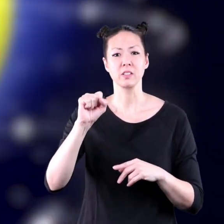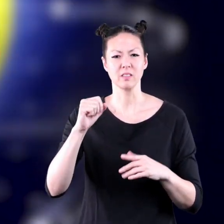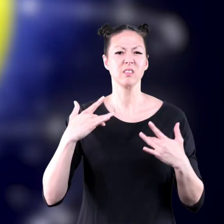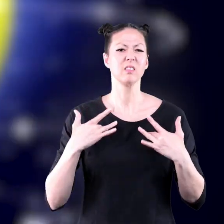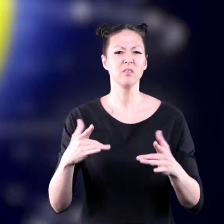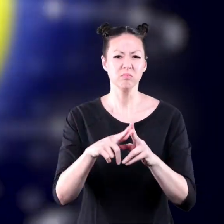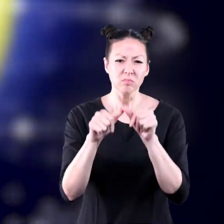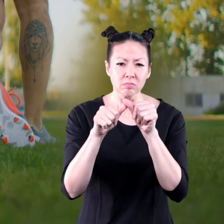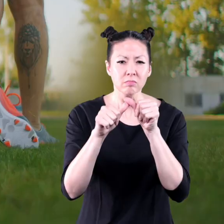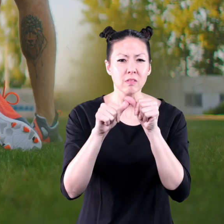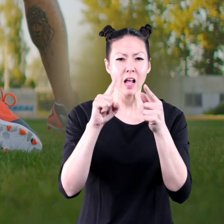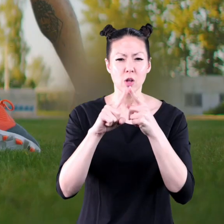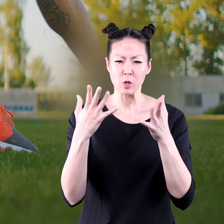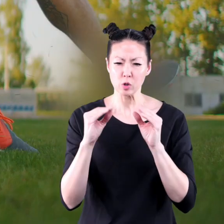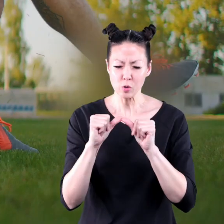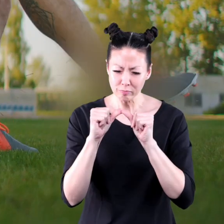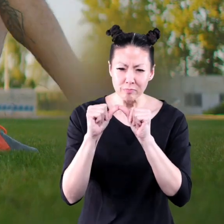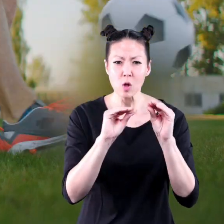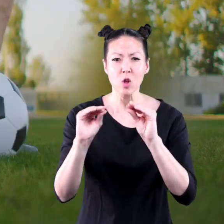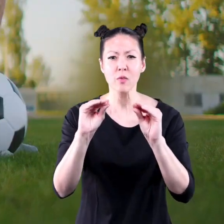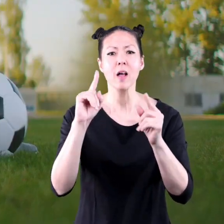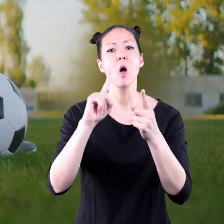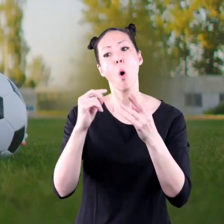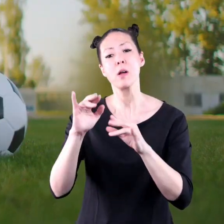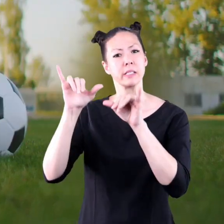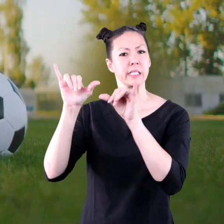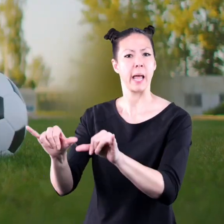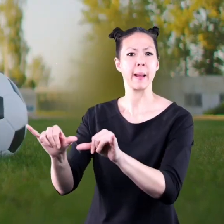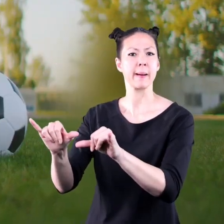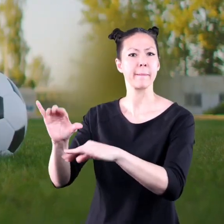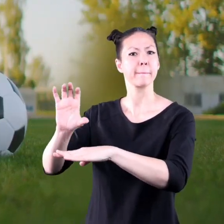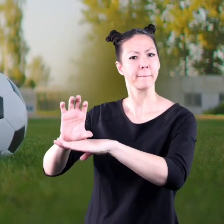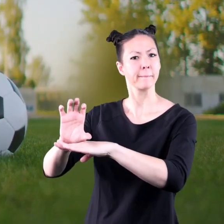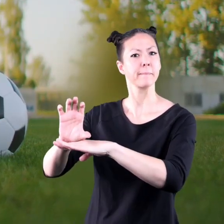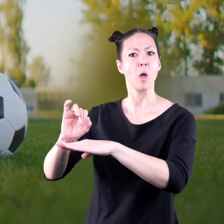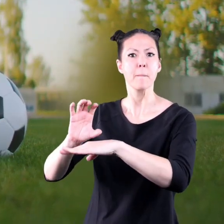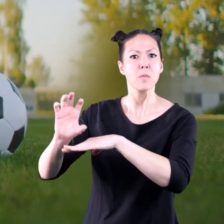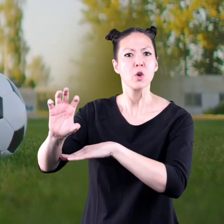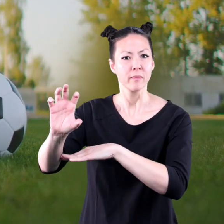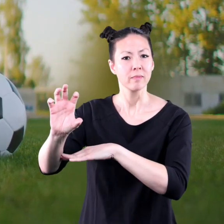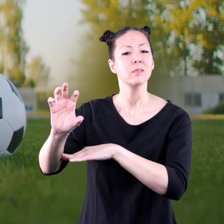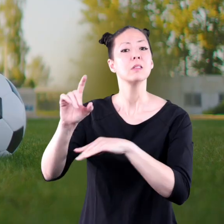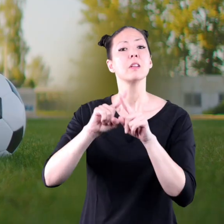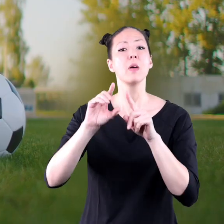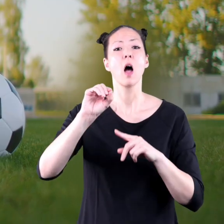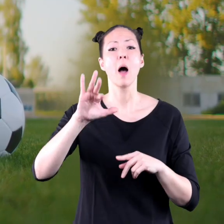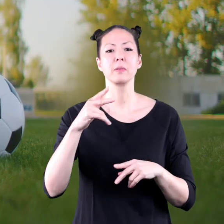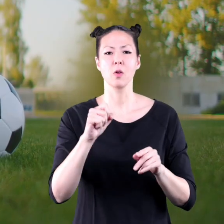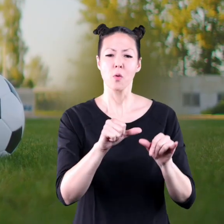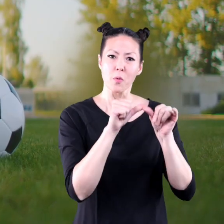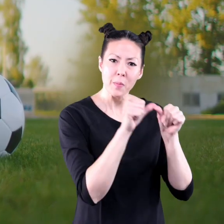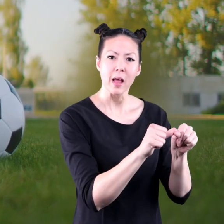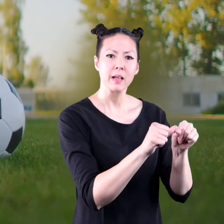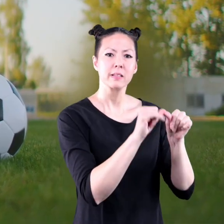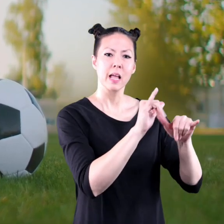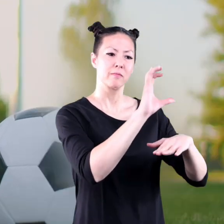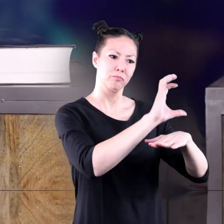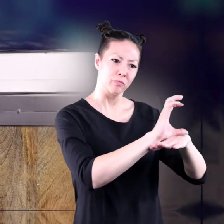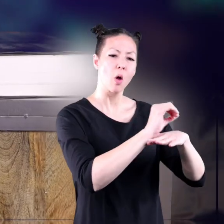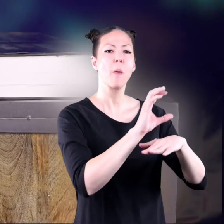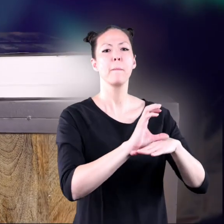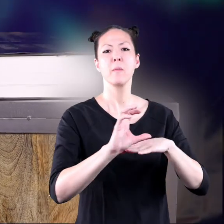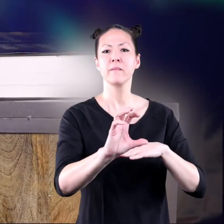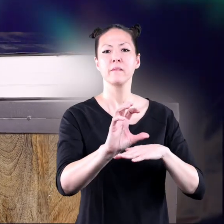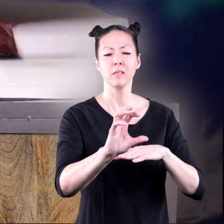doing what they are doing, moving, or staying still. Most objects will remain at a rest or a standstill.